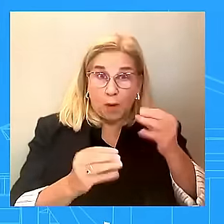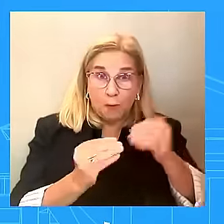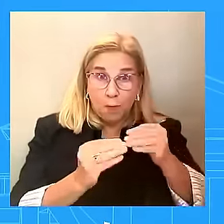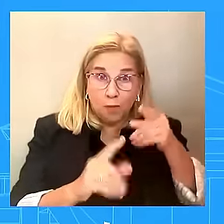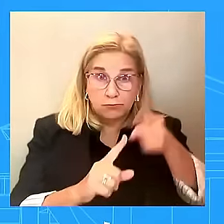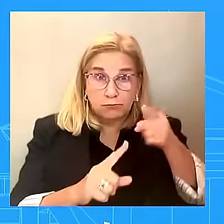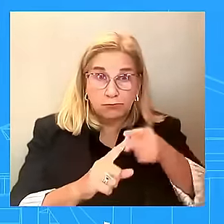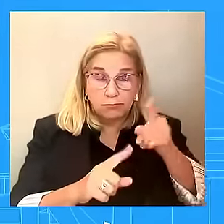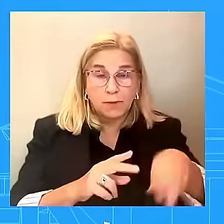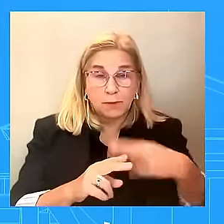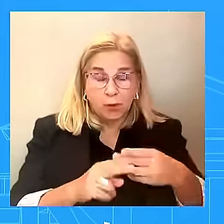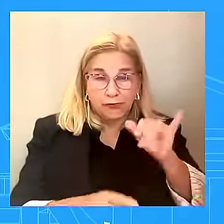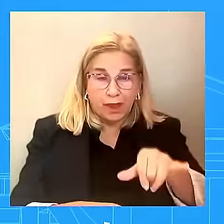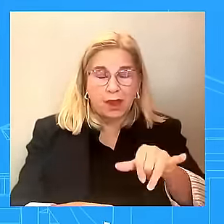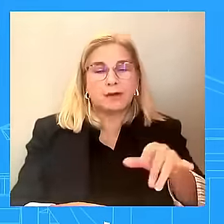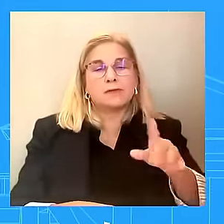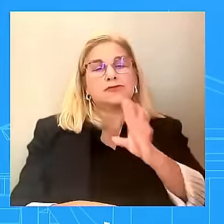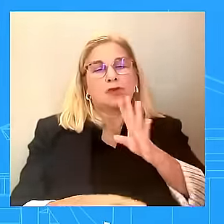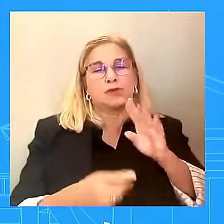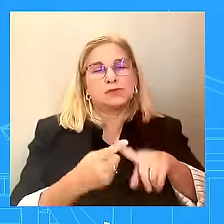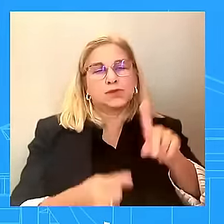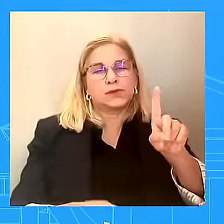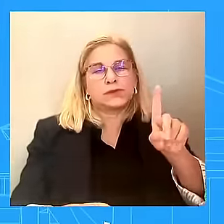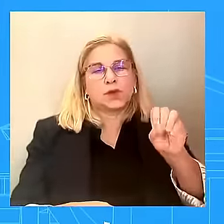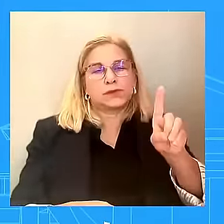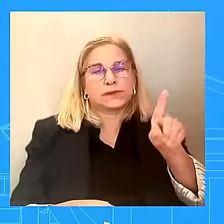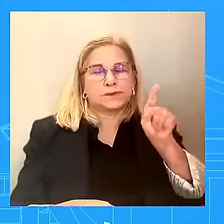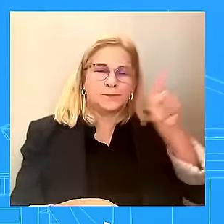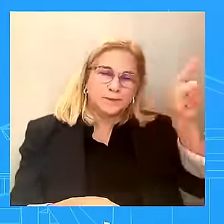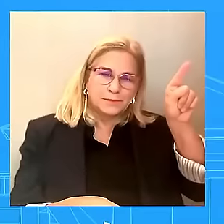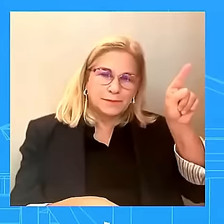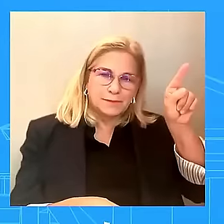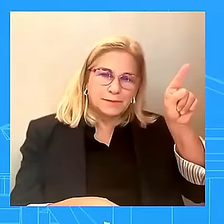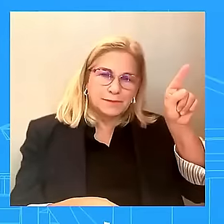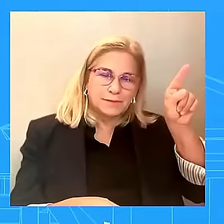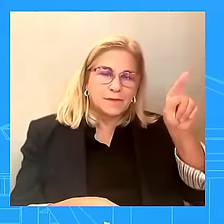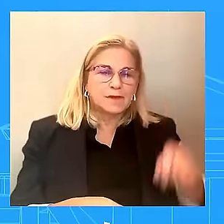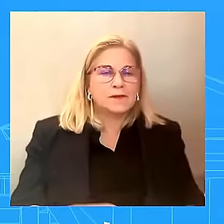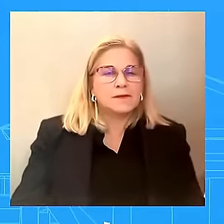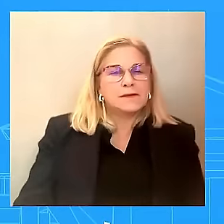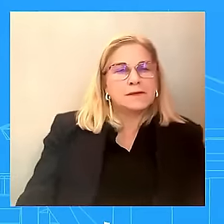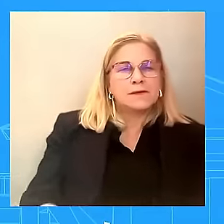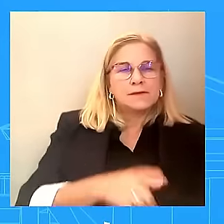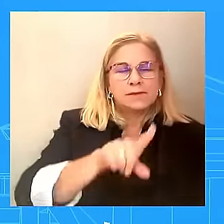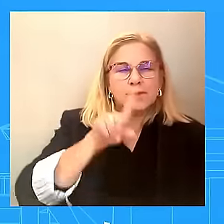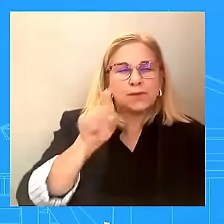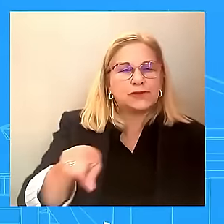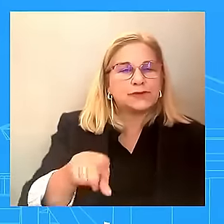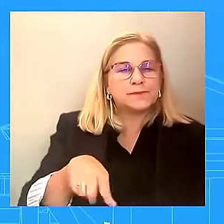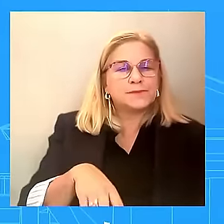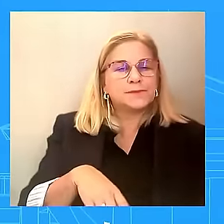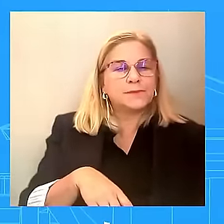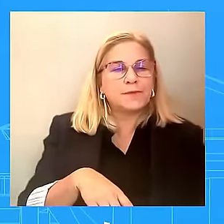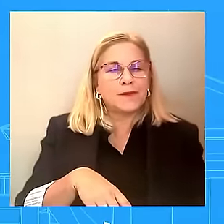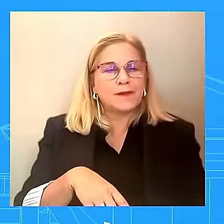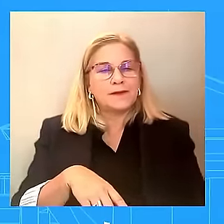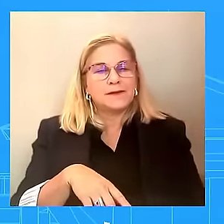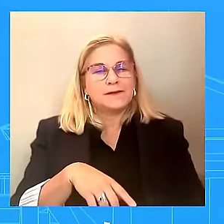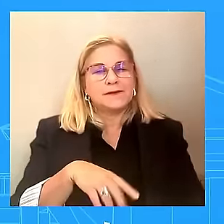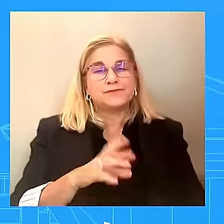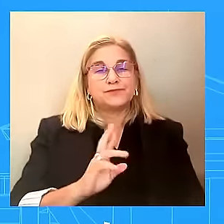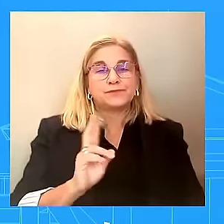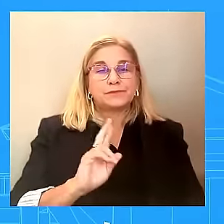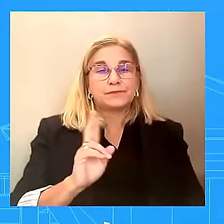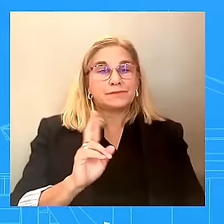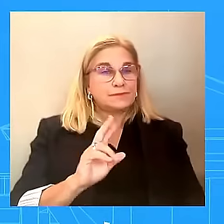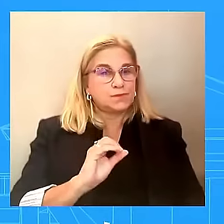campaign, I guess, didn't play a role in determining the guest list because they're claiming that having no Republicans there in a battleground state made it effectively a